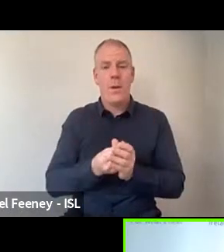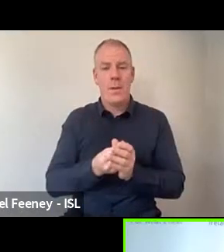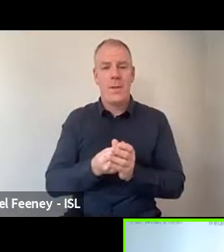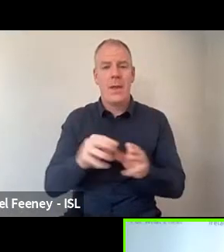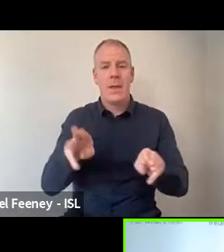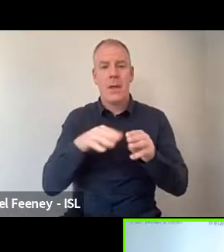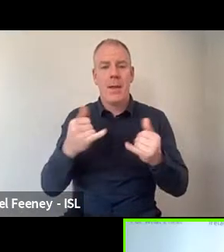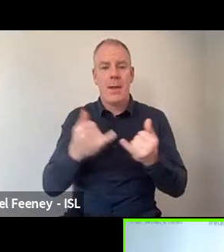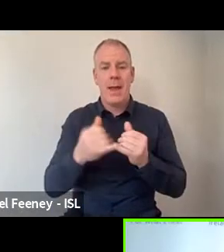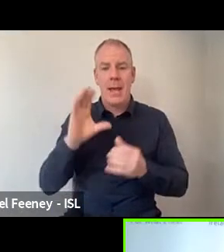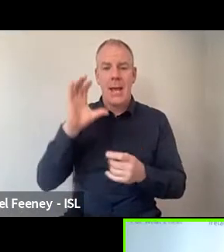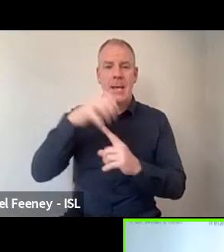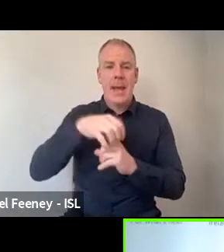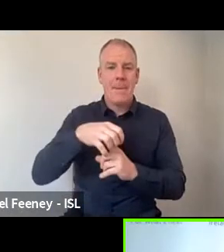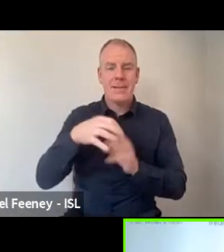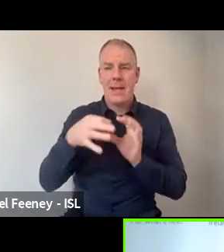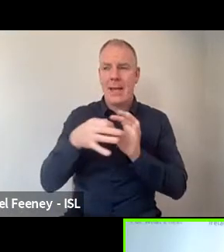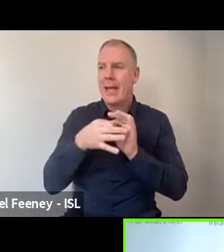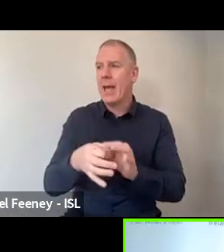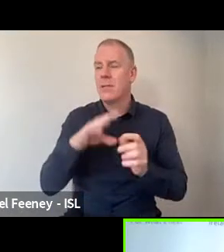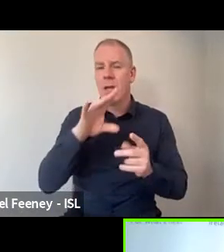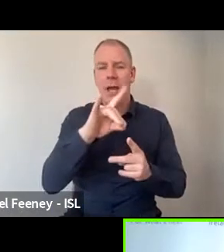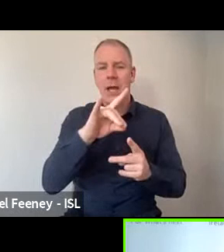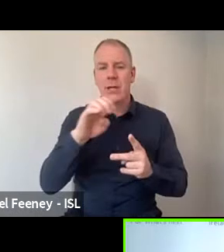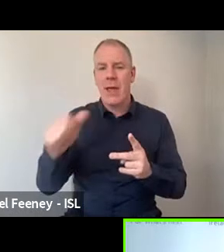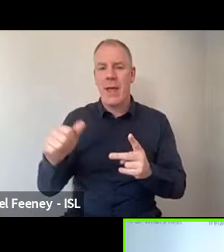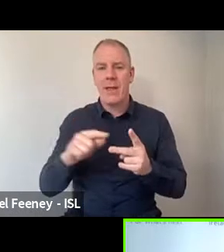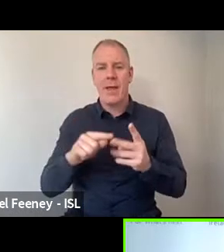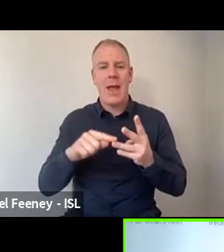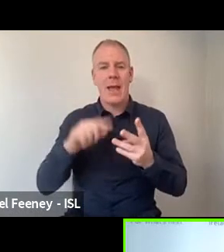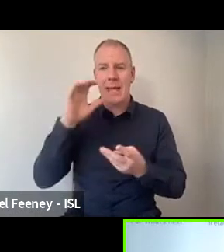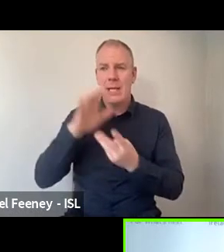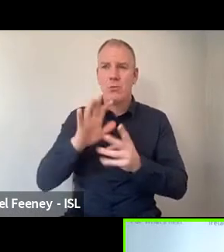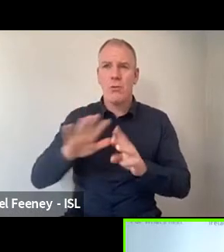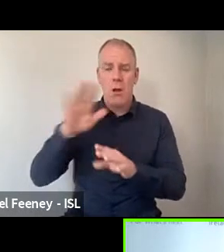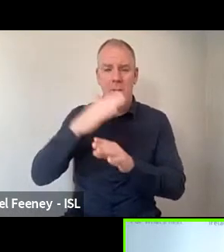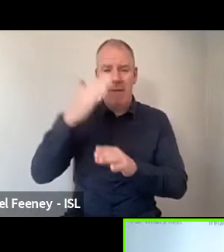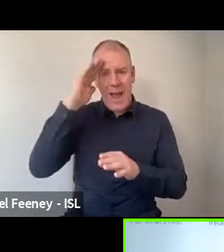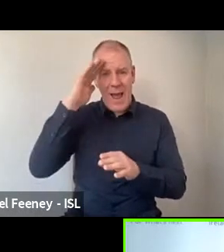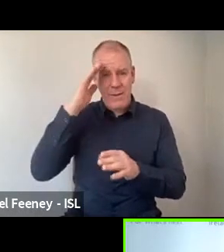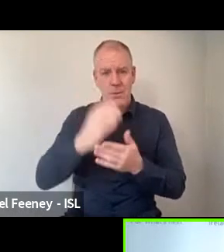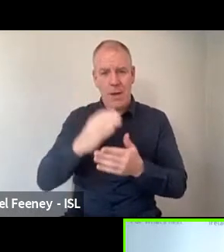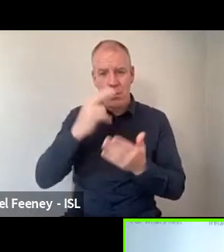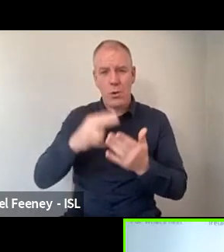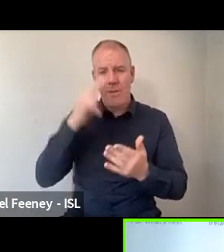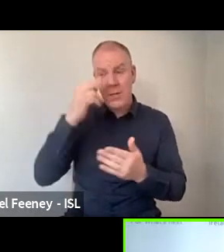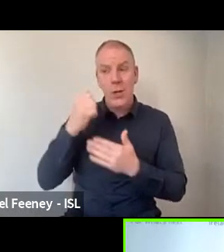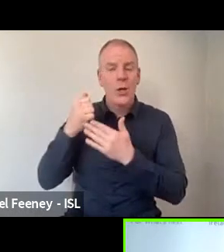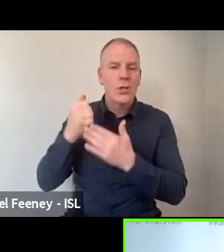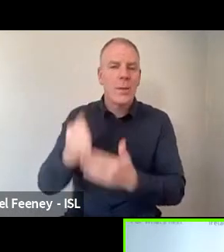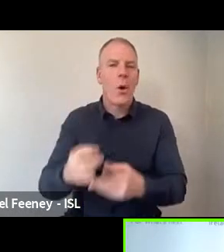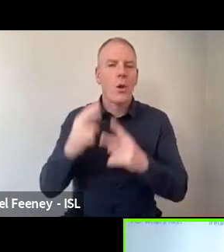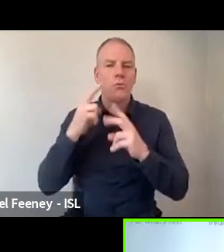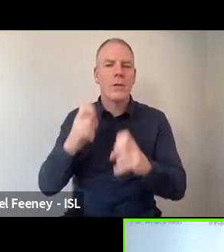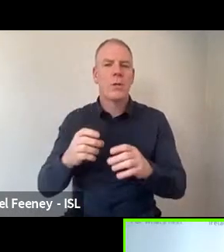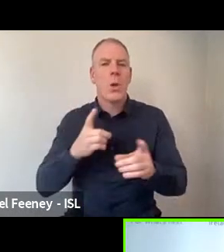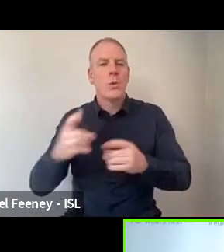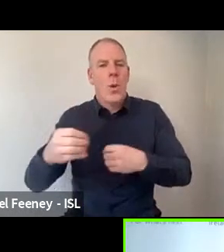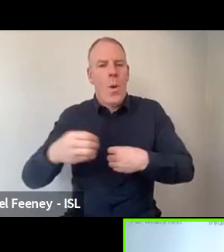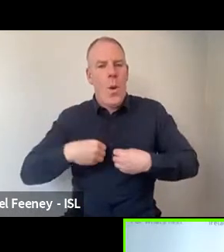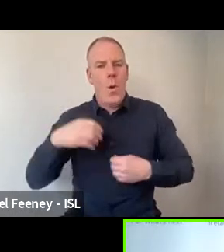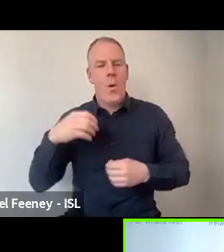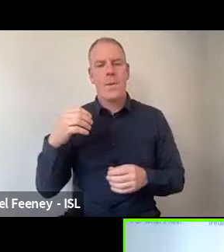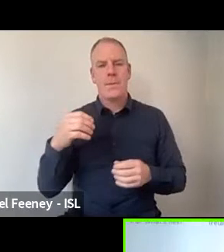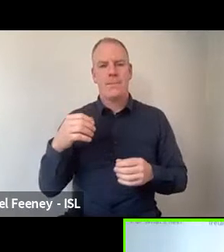Engage, the HGA and the institutions in Ireland is supporting researchers to do that kind of stakeholder mapping of their work